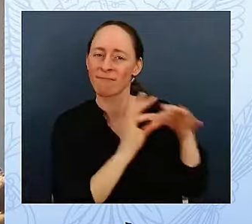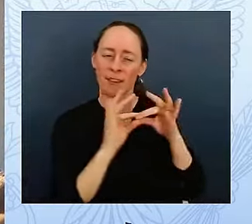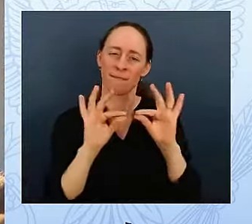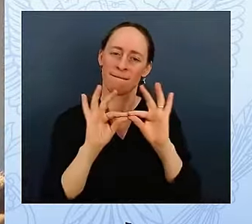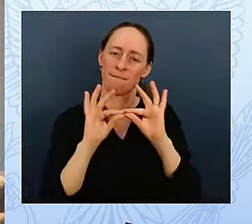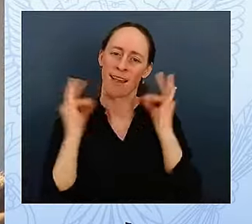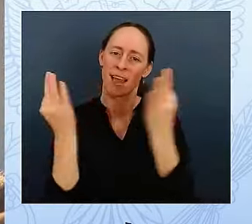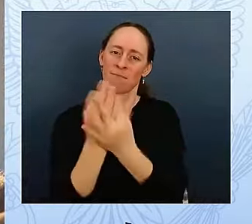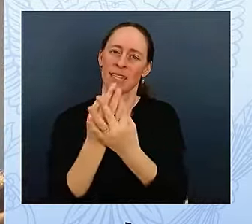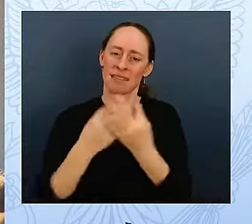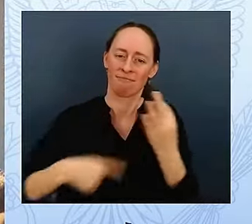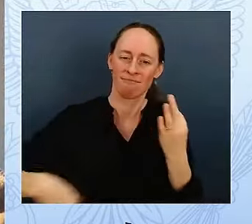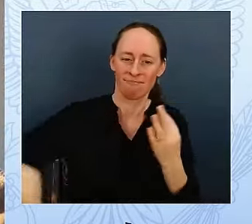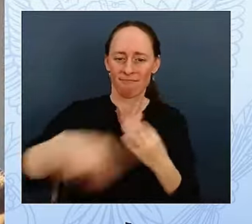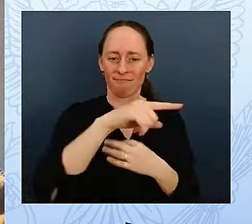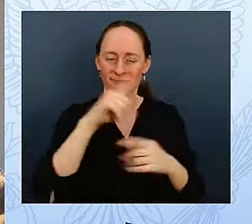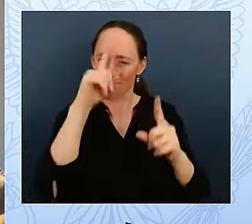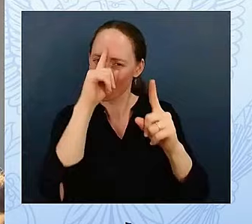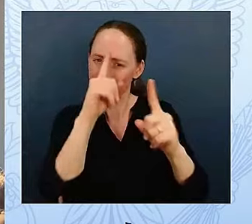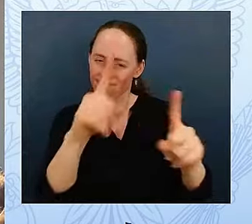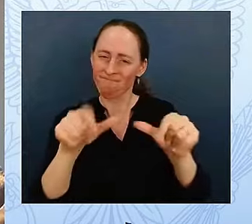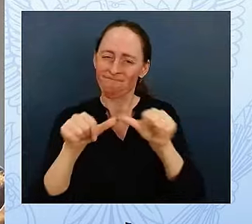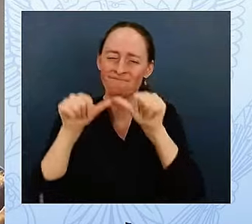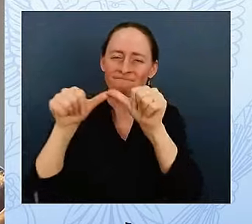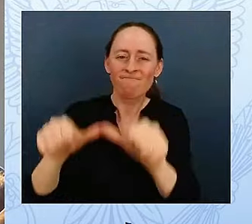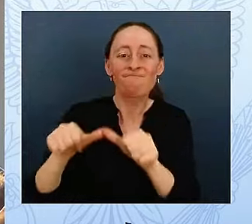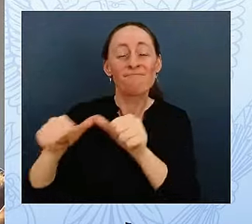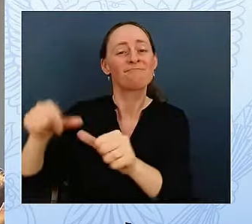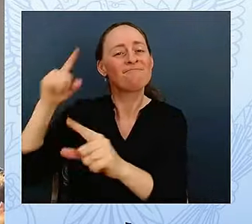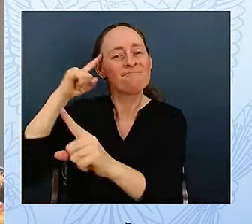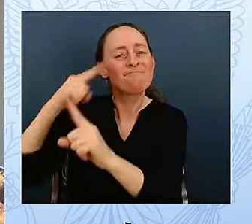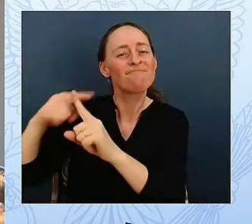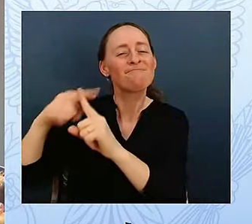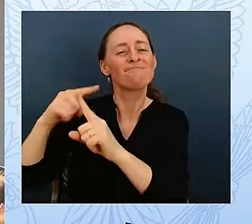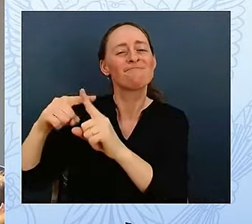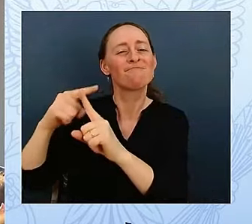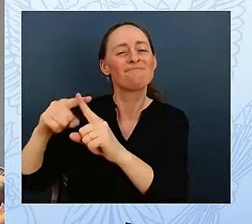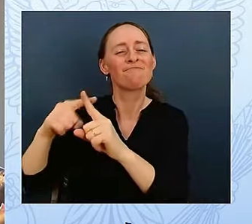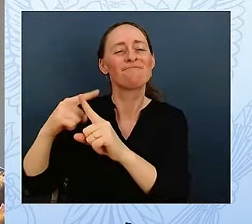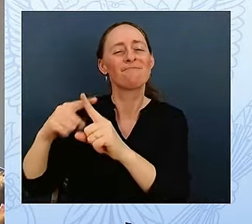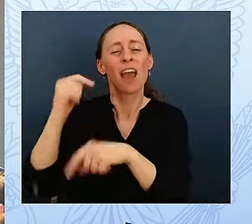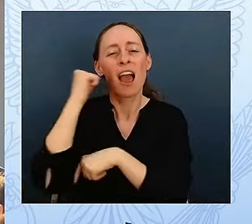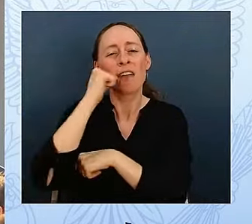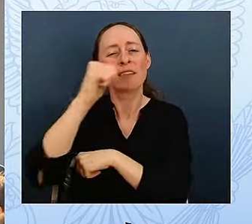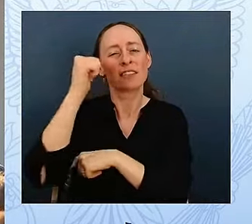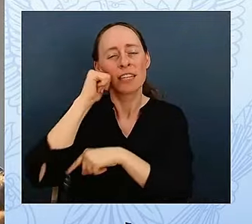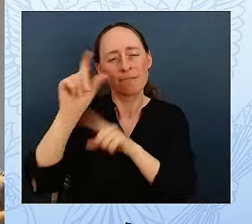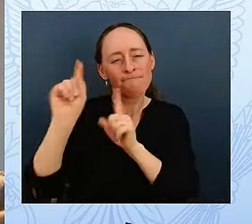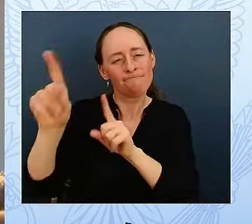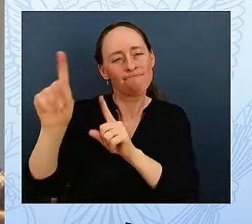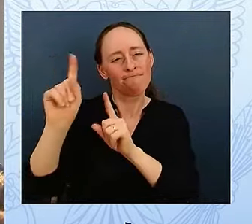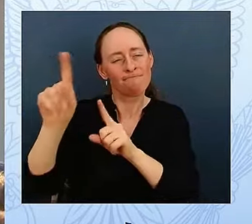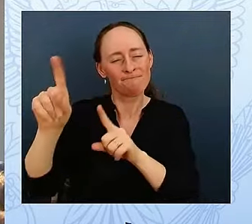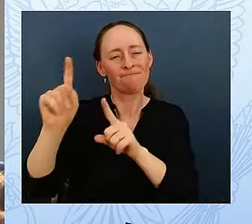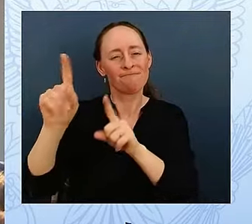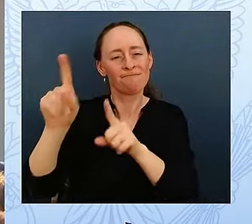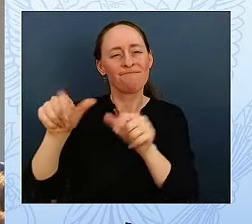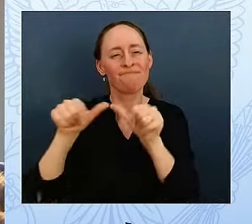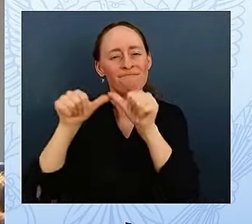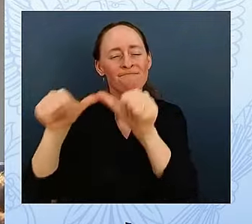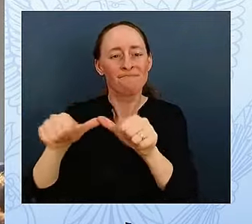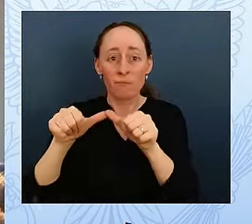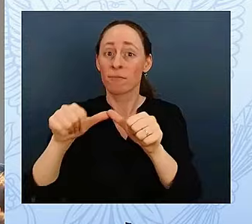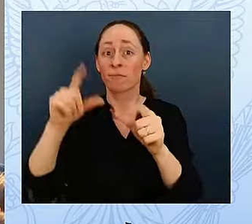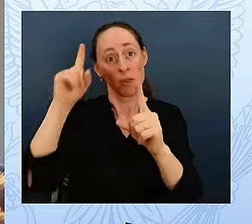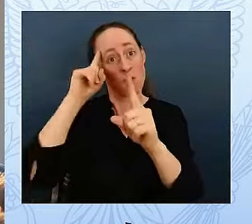every step each day until the world is as it ought to be. Now, it